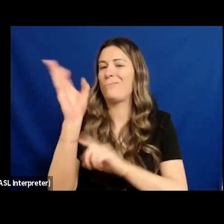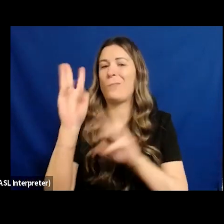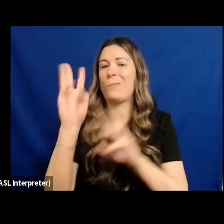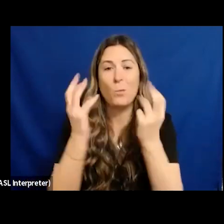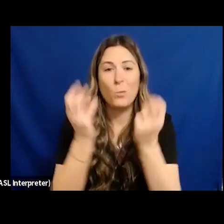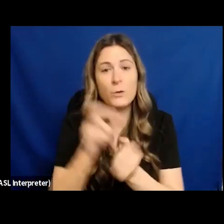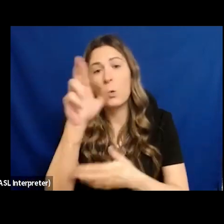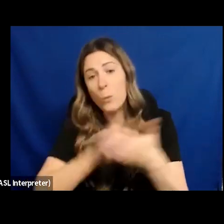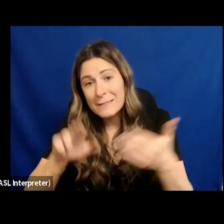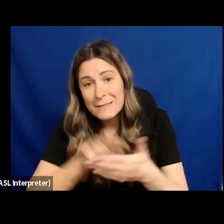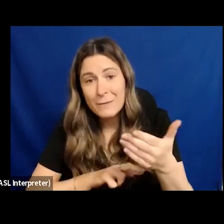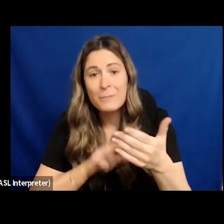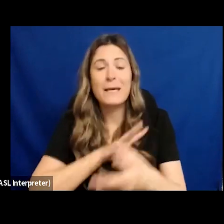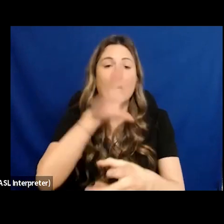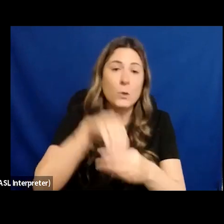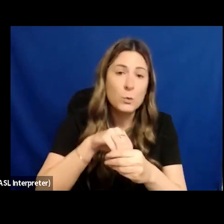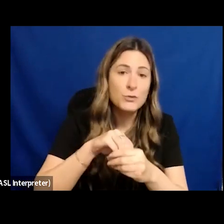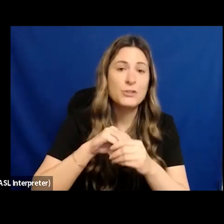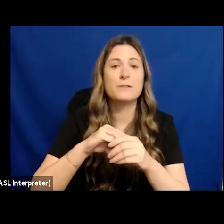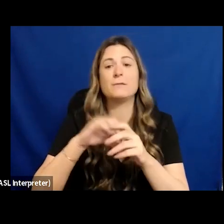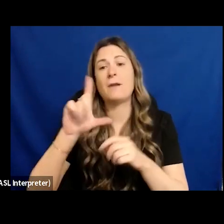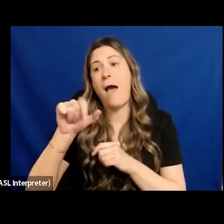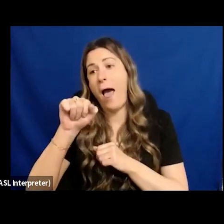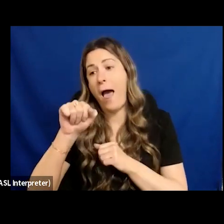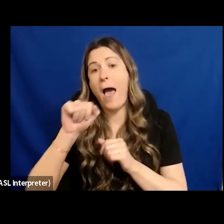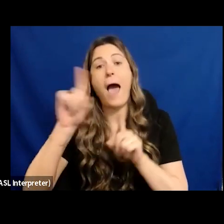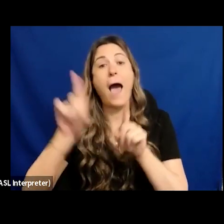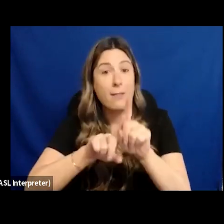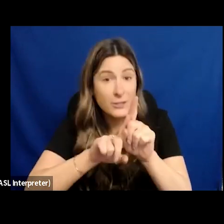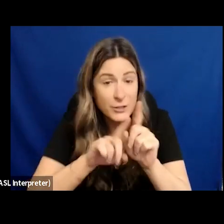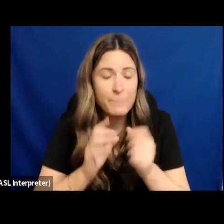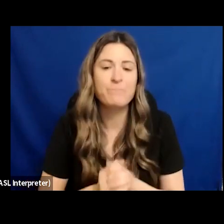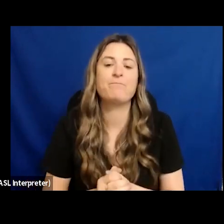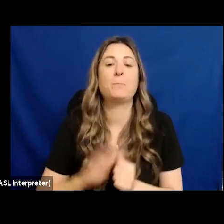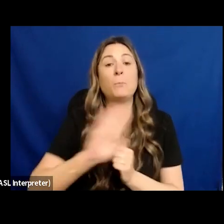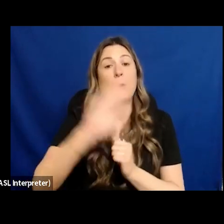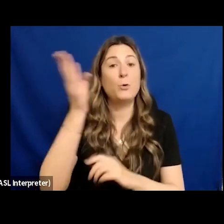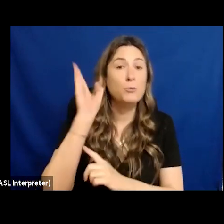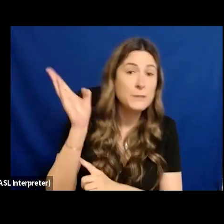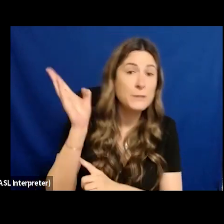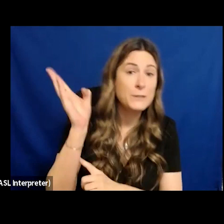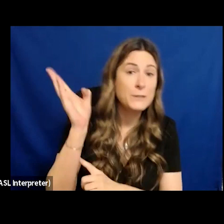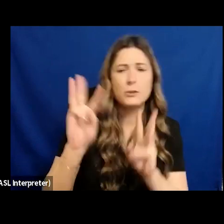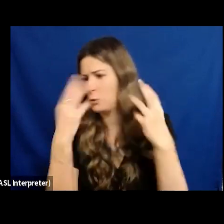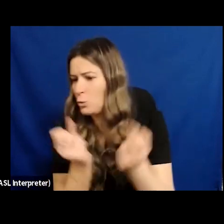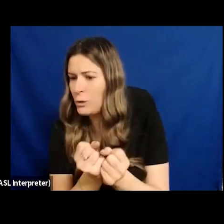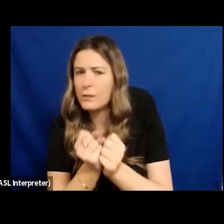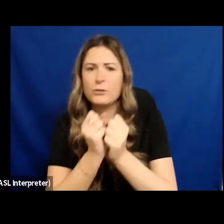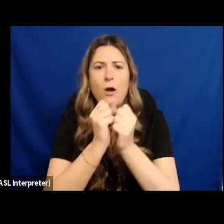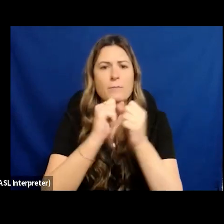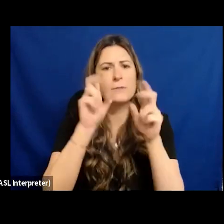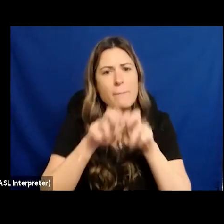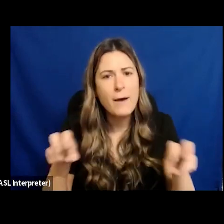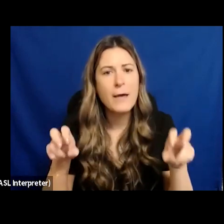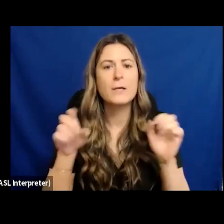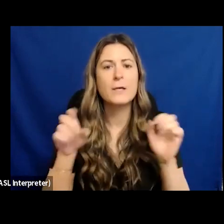inclusion, allyship. And through her talks, she encourages people to take their first steps of their own activism or